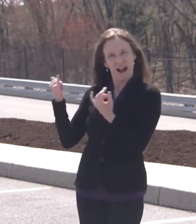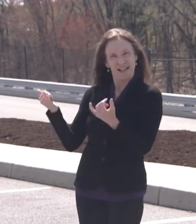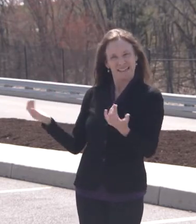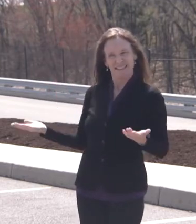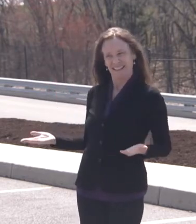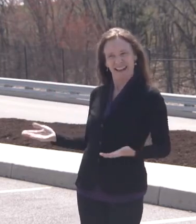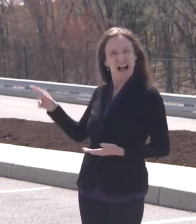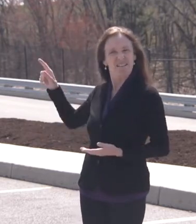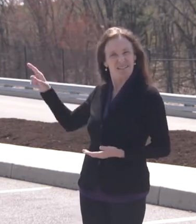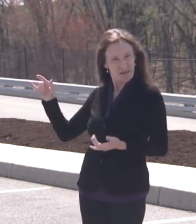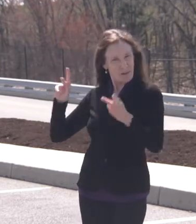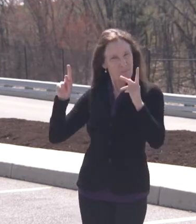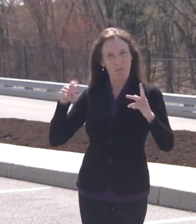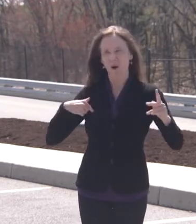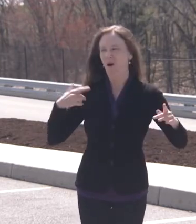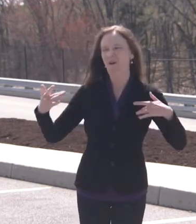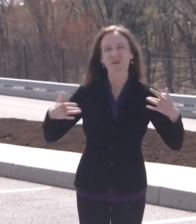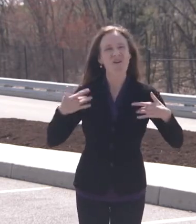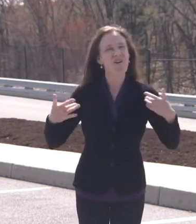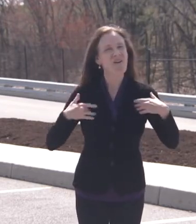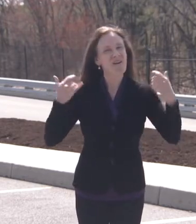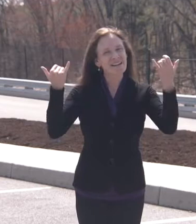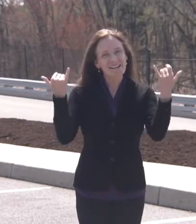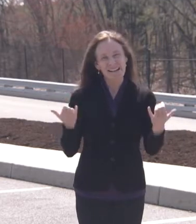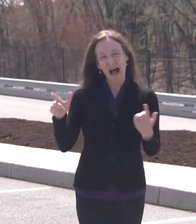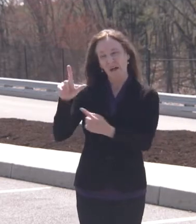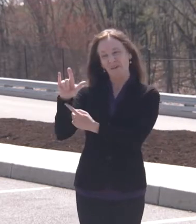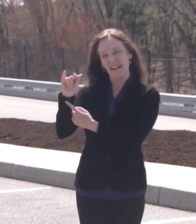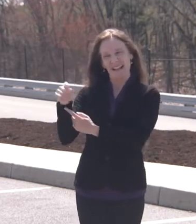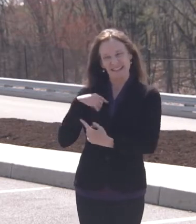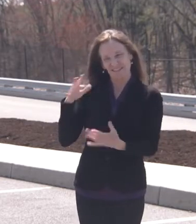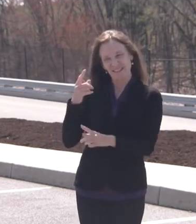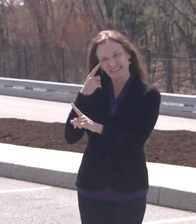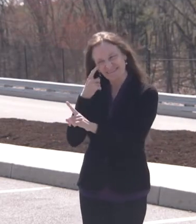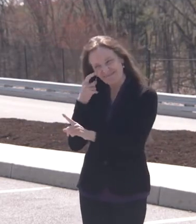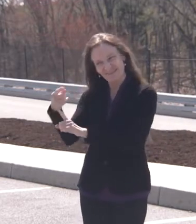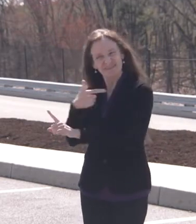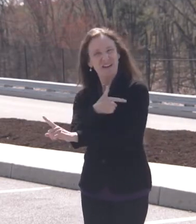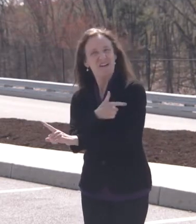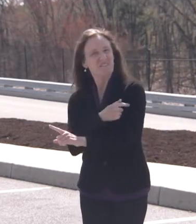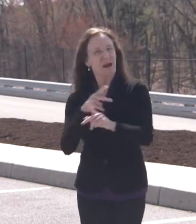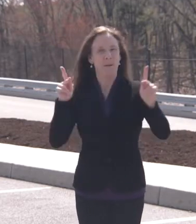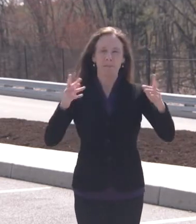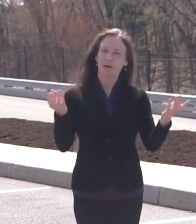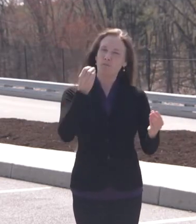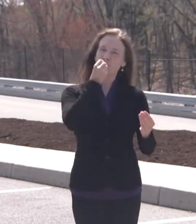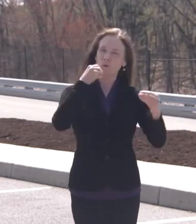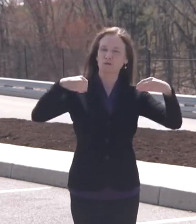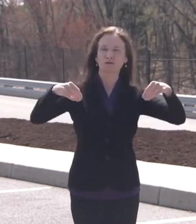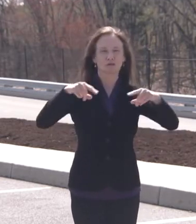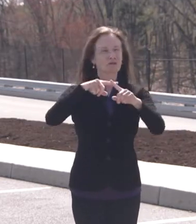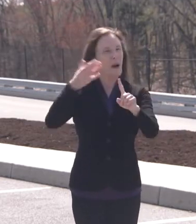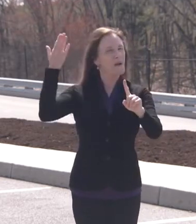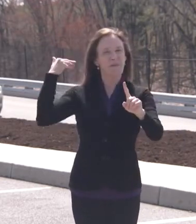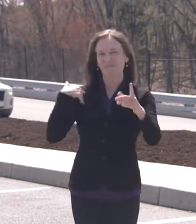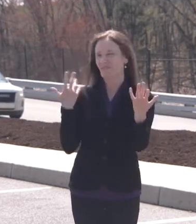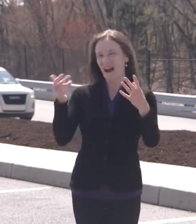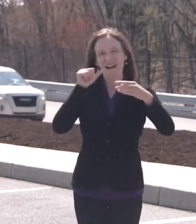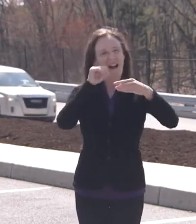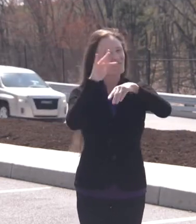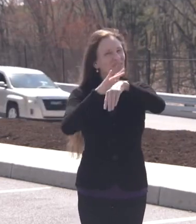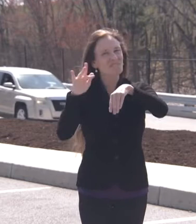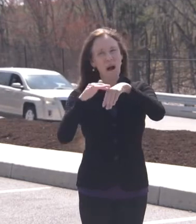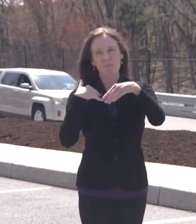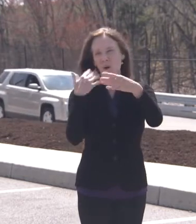the employees at this store, like Liz. This is a huge step forward in our vaccine rollout because it offers protection to a group of